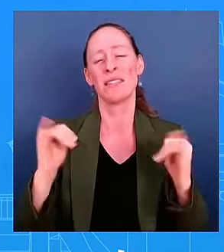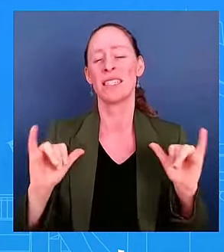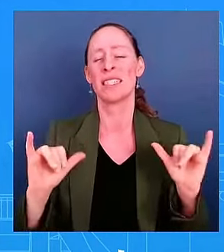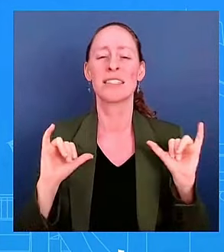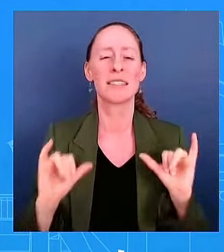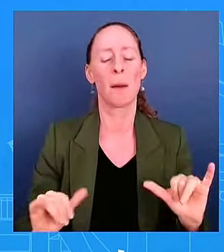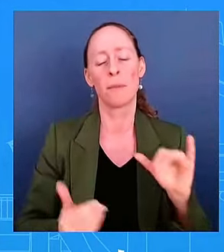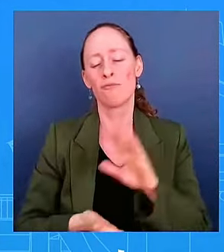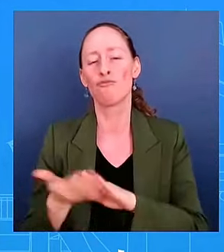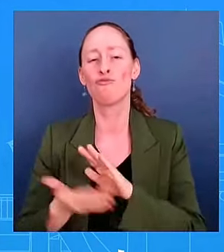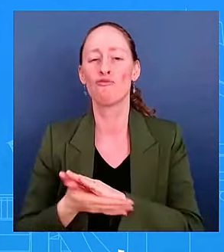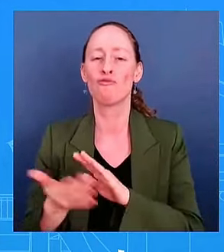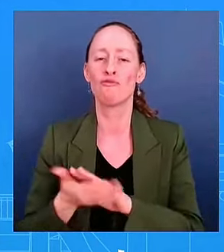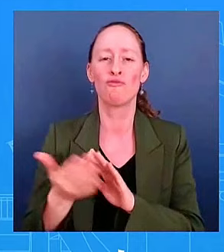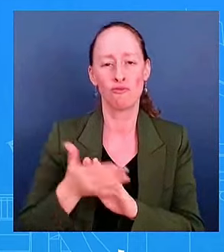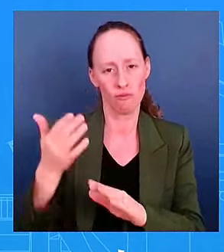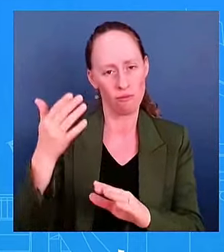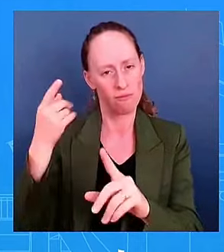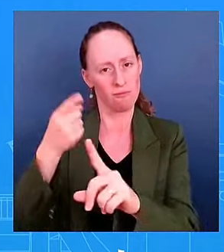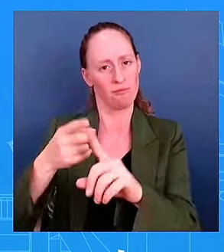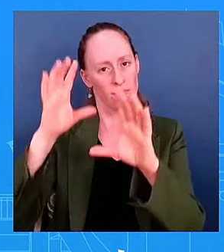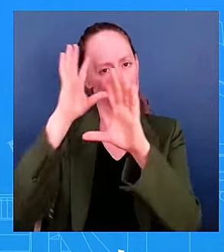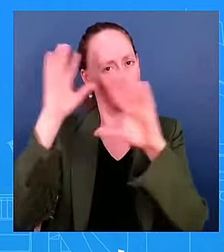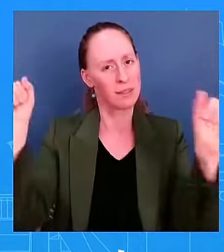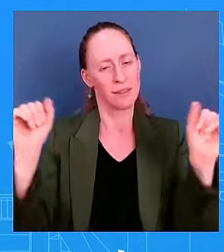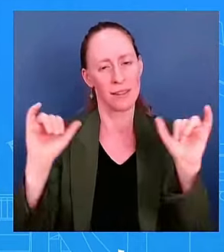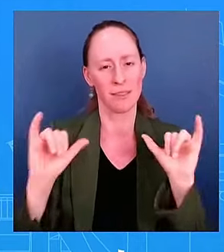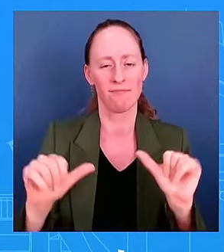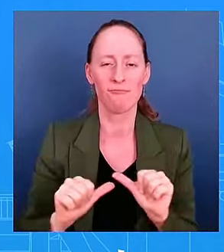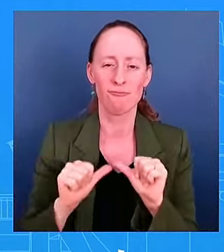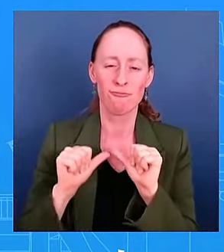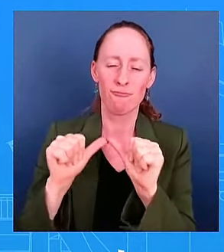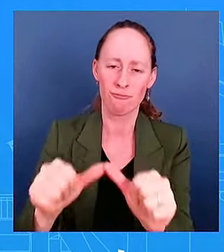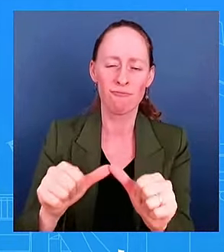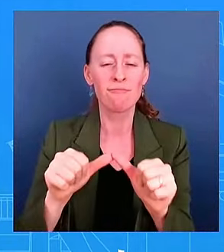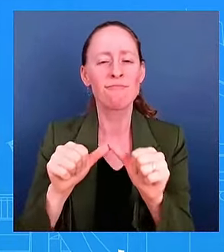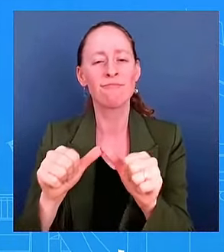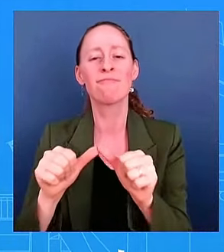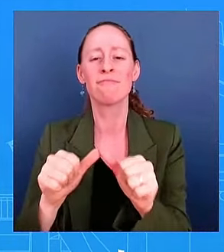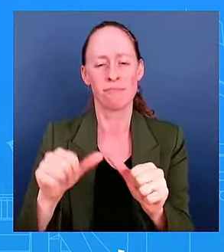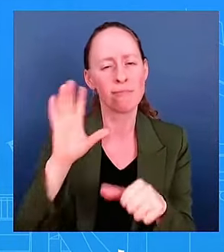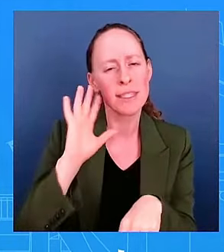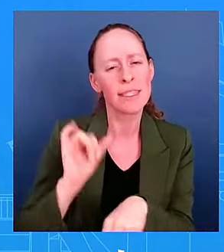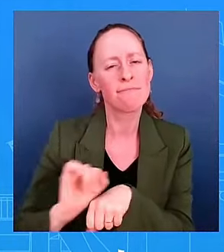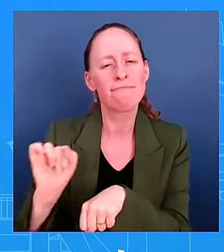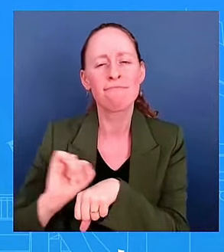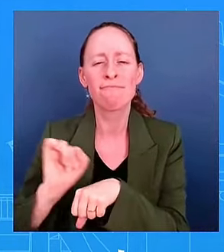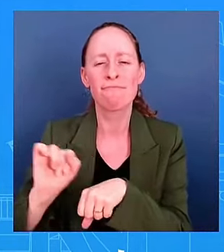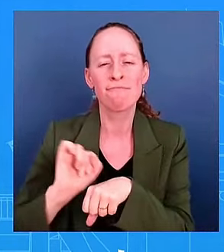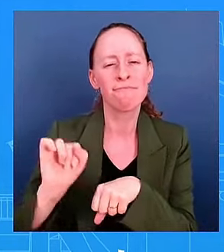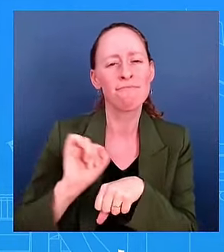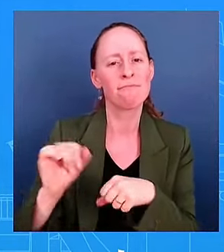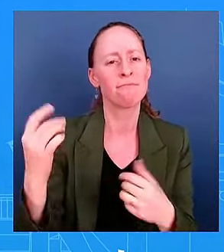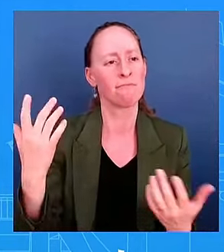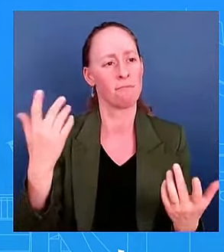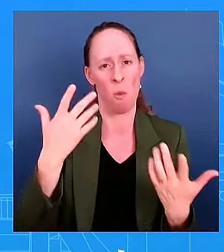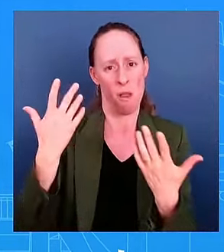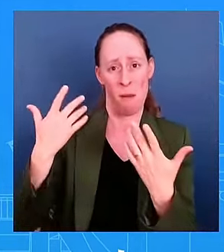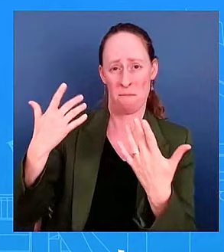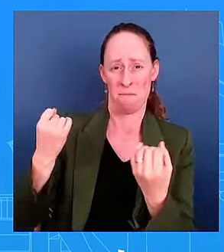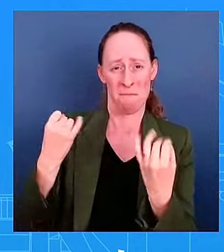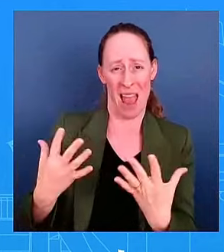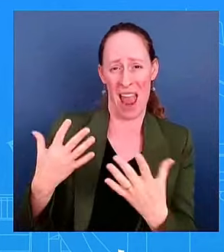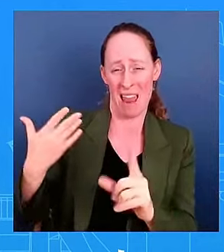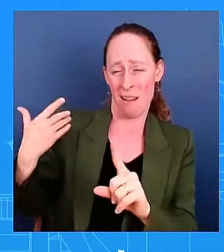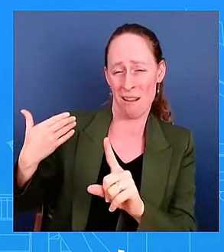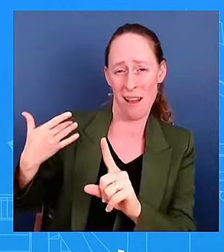promised to do. That is what he wants to continue to work on the successes that he's had. His record is unprecedented record.